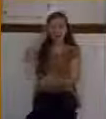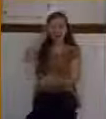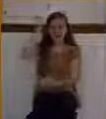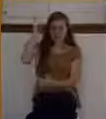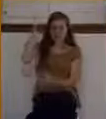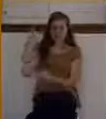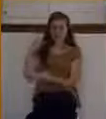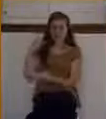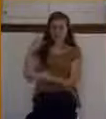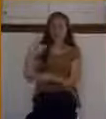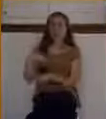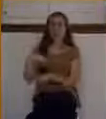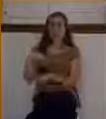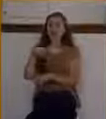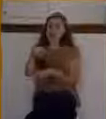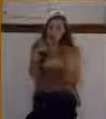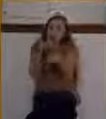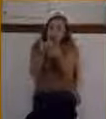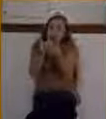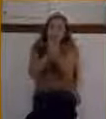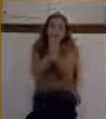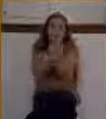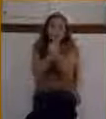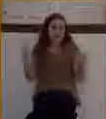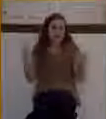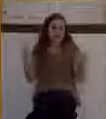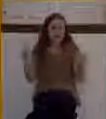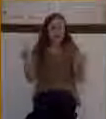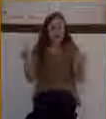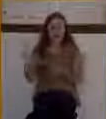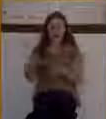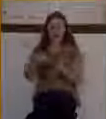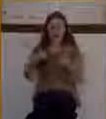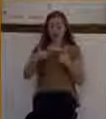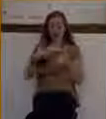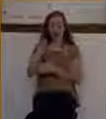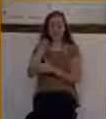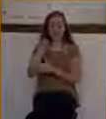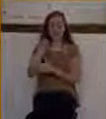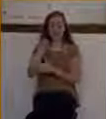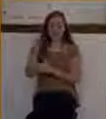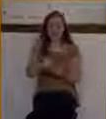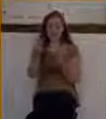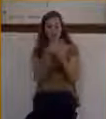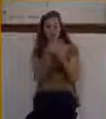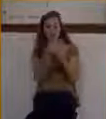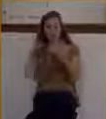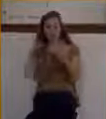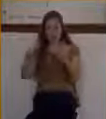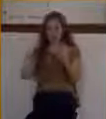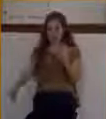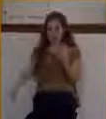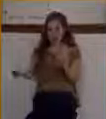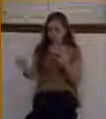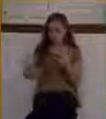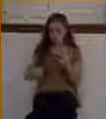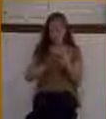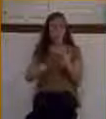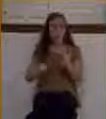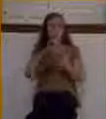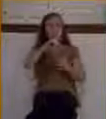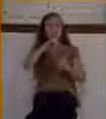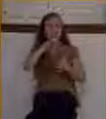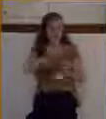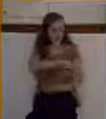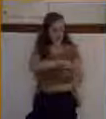around, or drew a circle, I should say, around the chief in the dirt with that stick. And then he said to the Indian